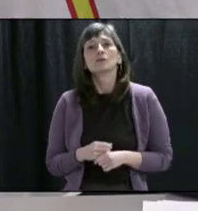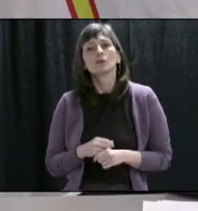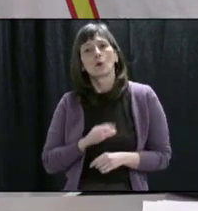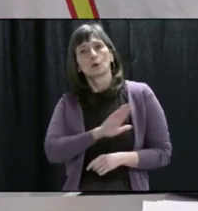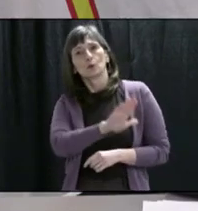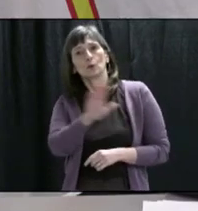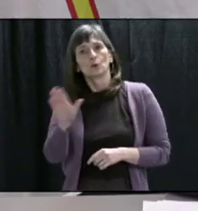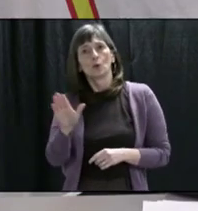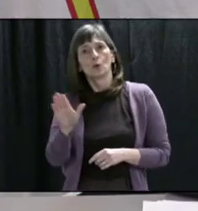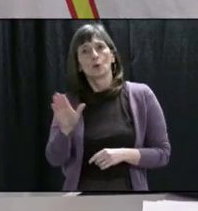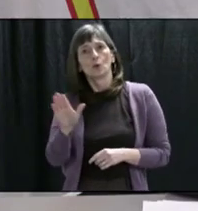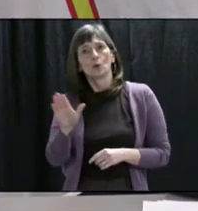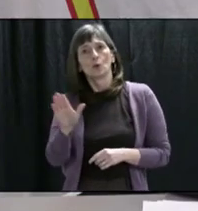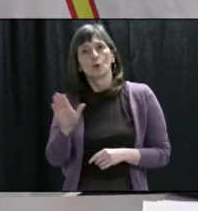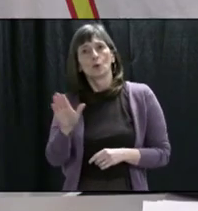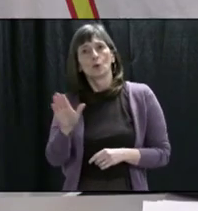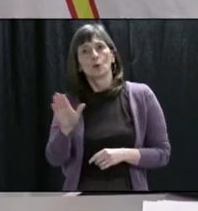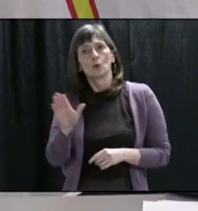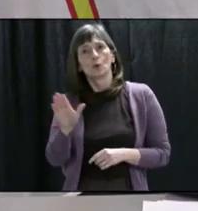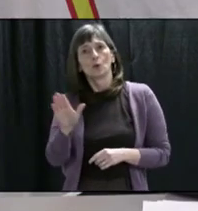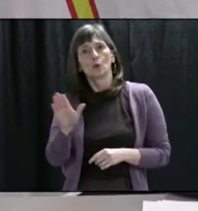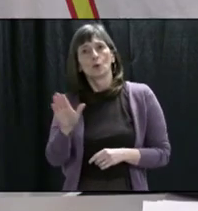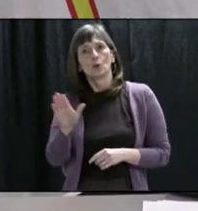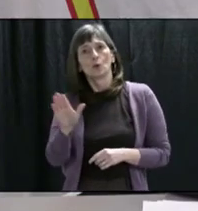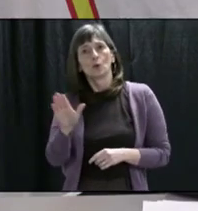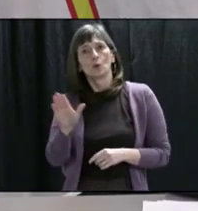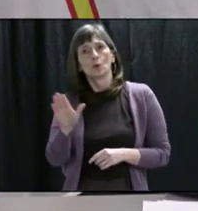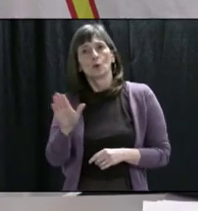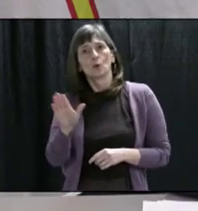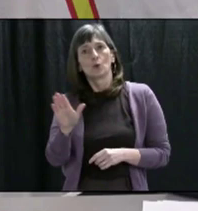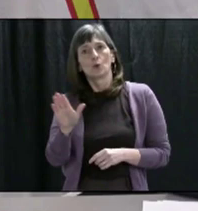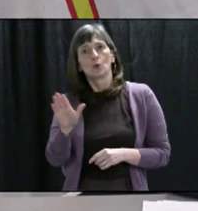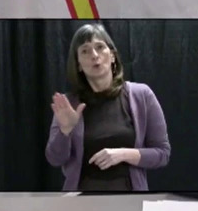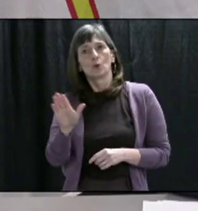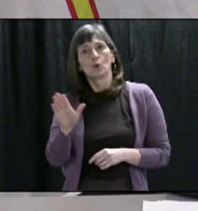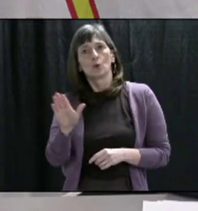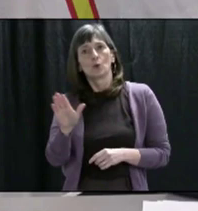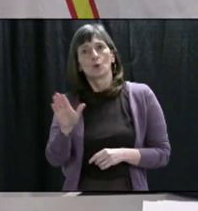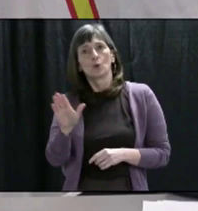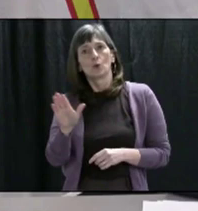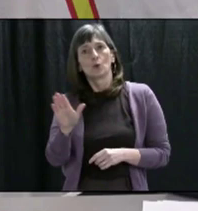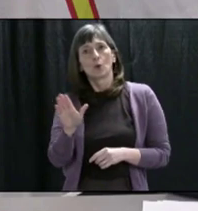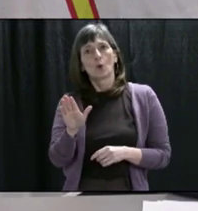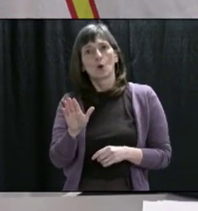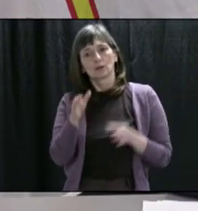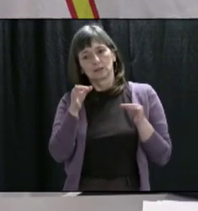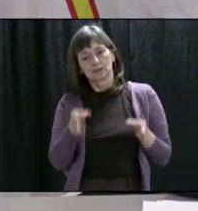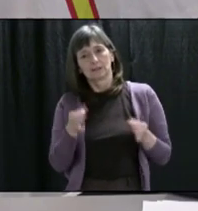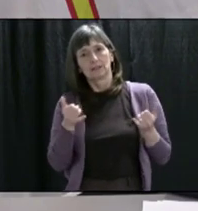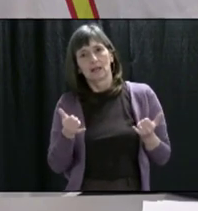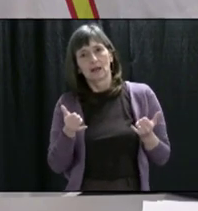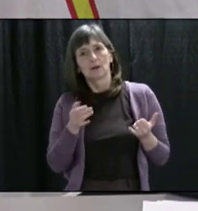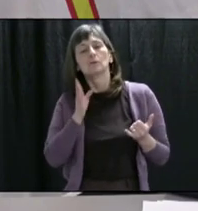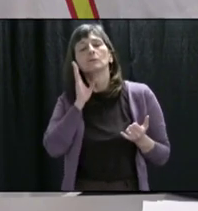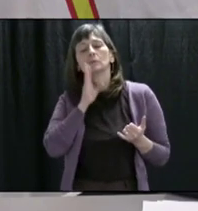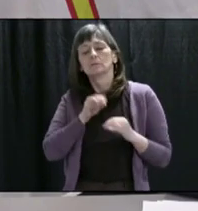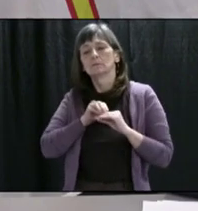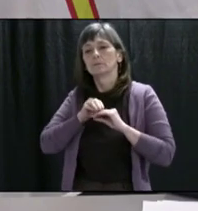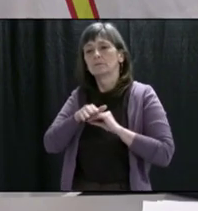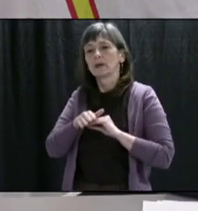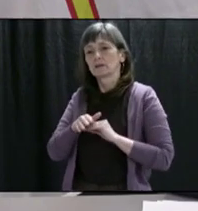own well-being. And the well-being of those around us.